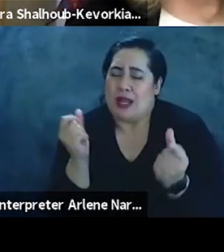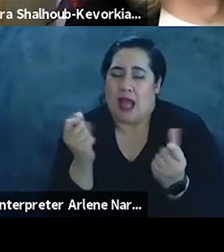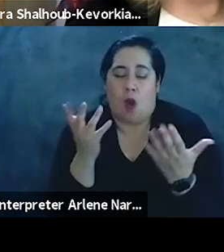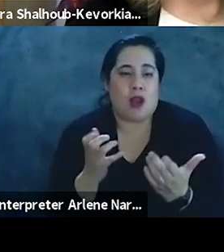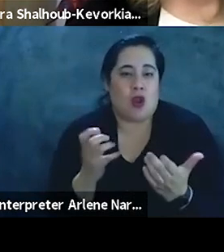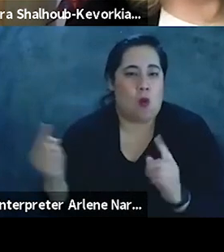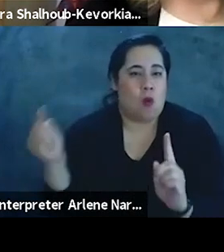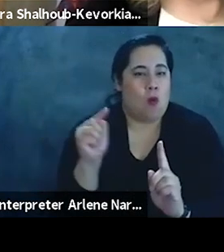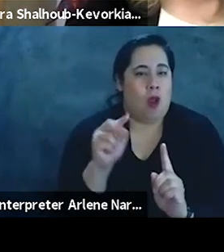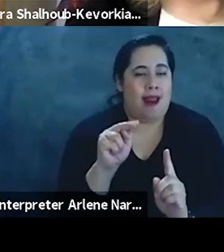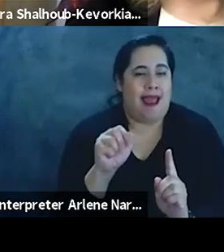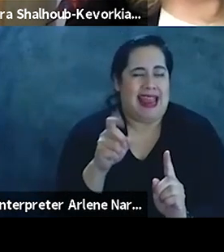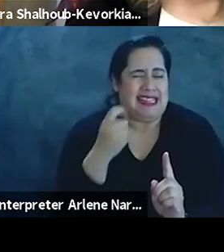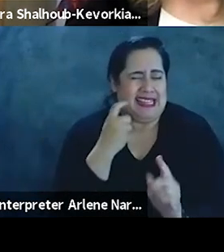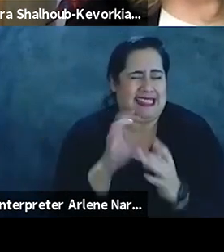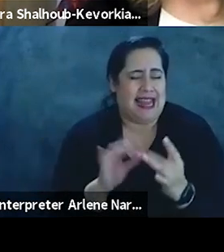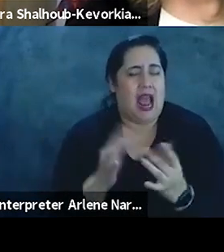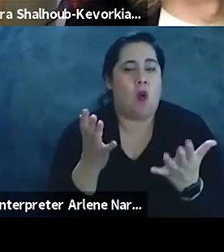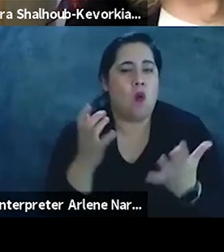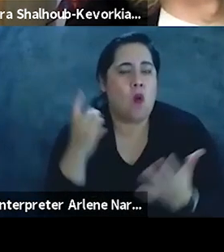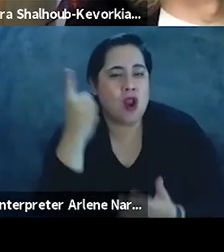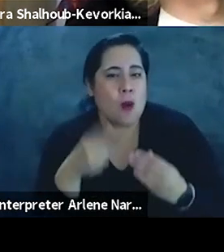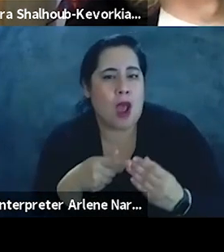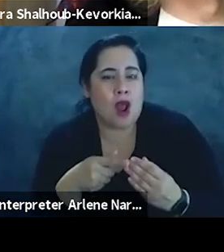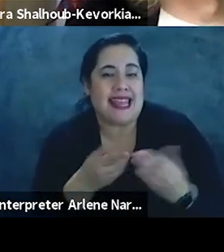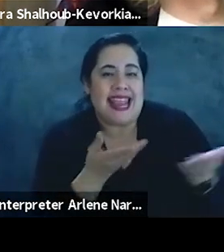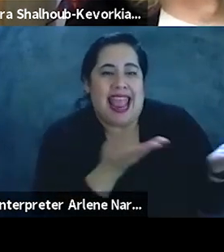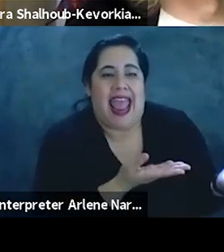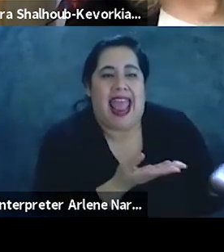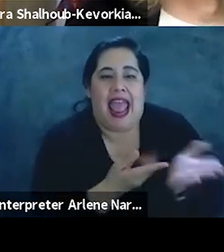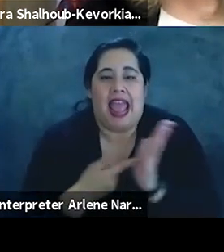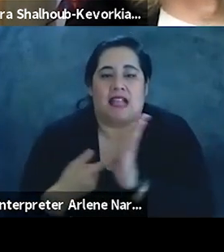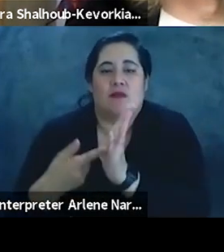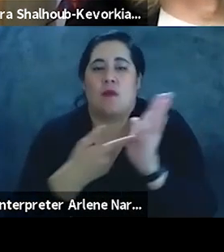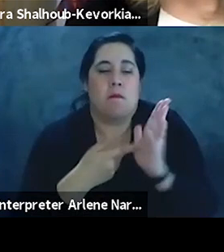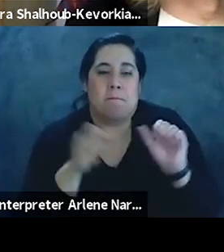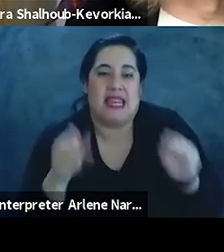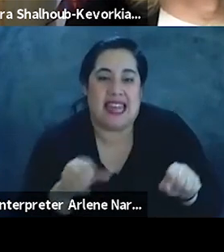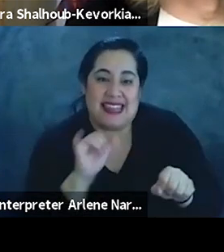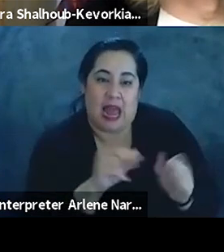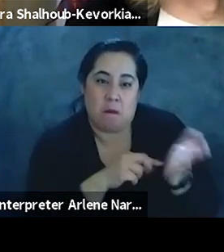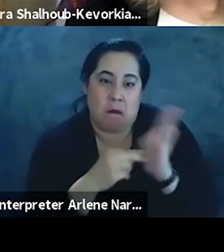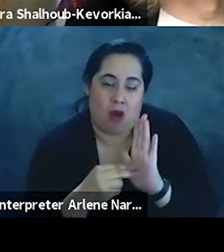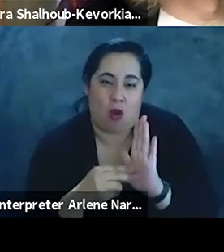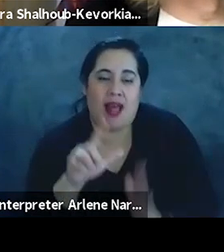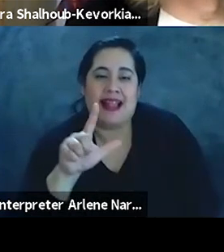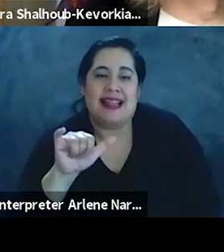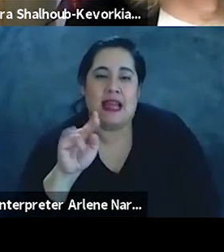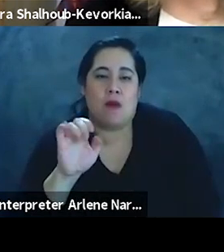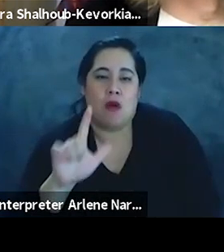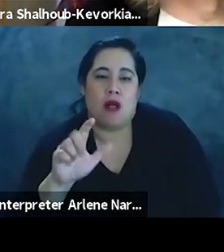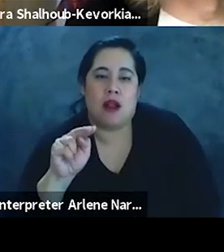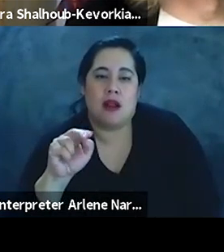just to go back to what nadia just said i wanted an idea about the exportability of that model of liberal zionism in other words that it seems to me that that's something that